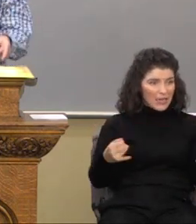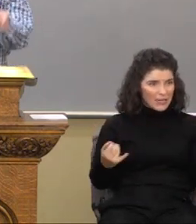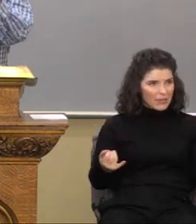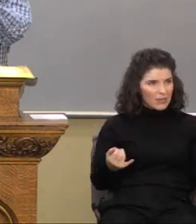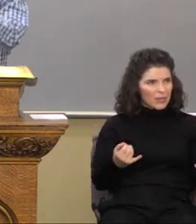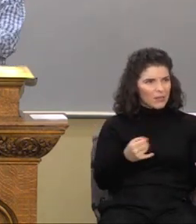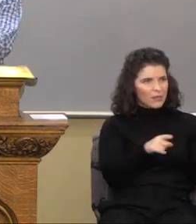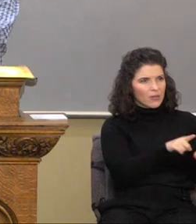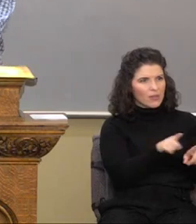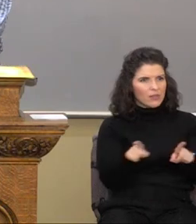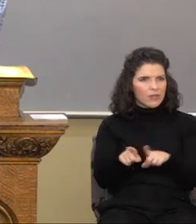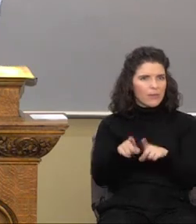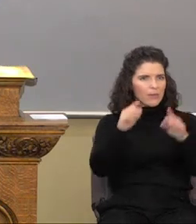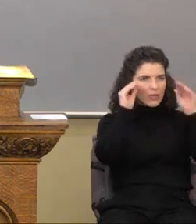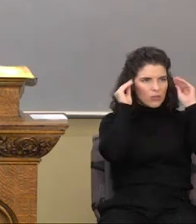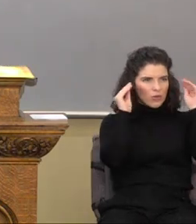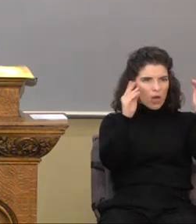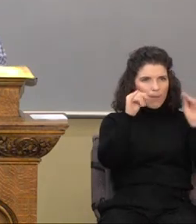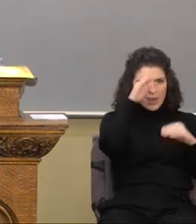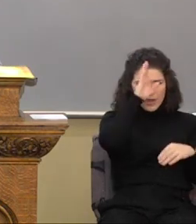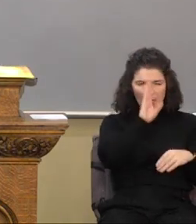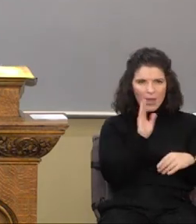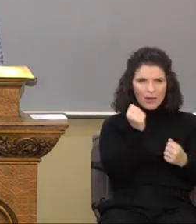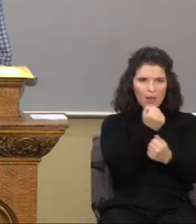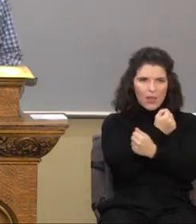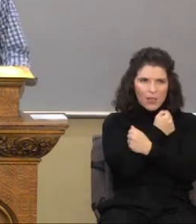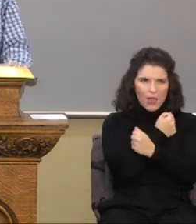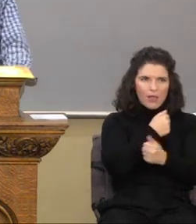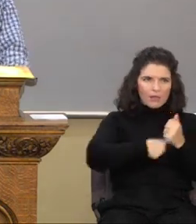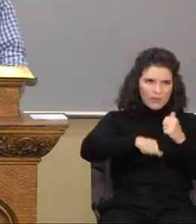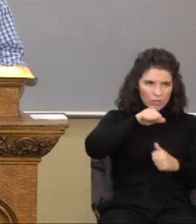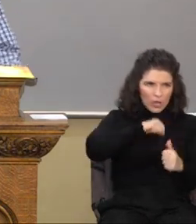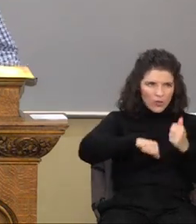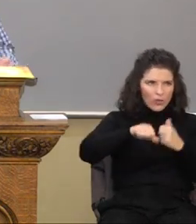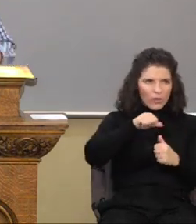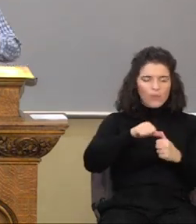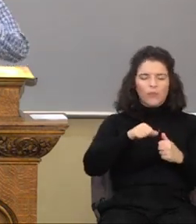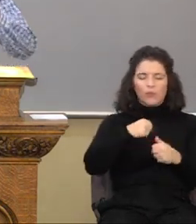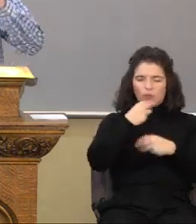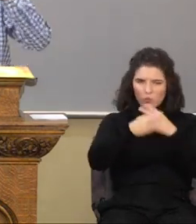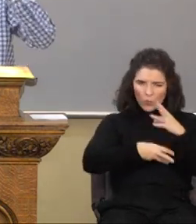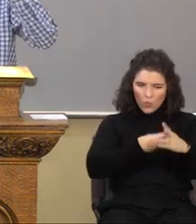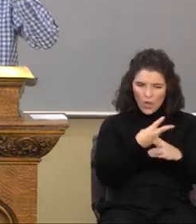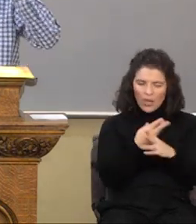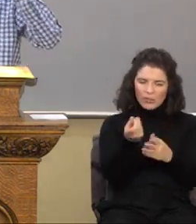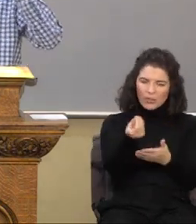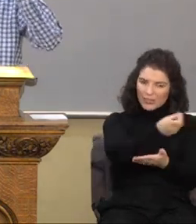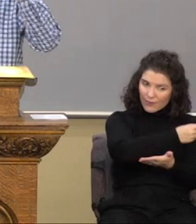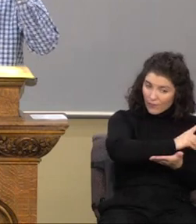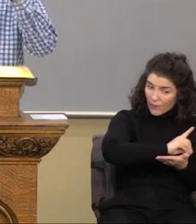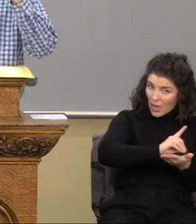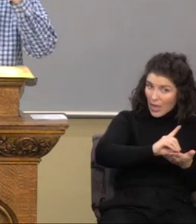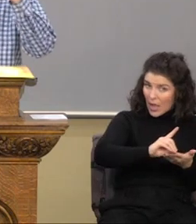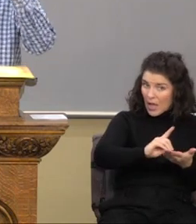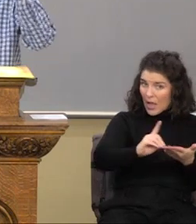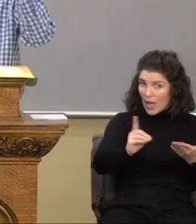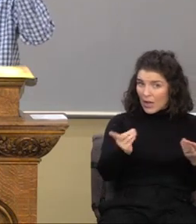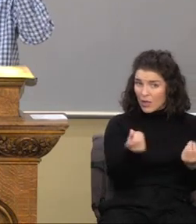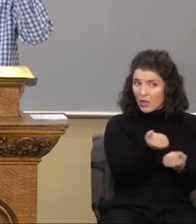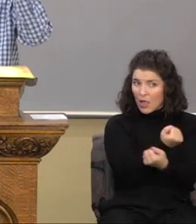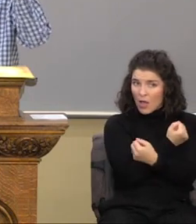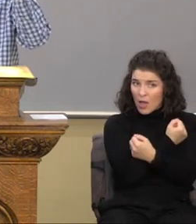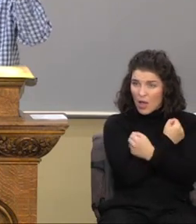by God to love one another? Here's my point. There is a realm of divine love. There is a level